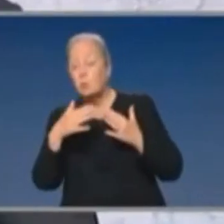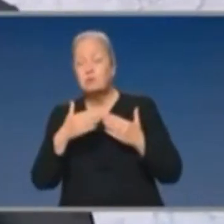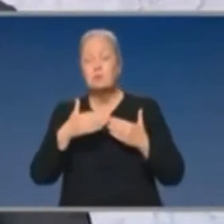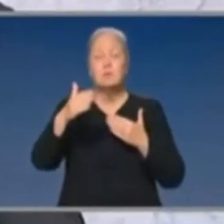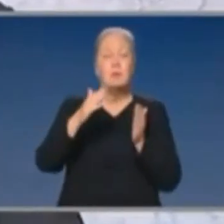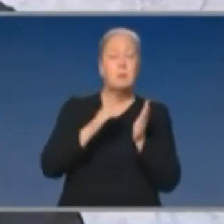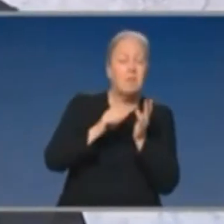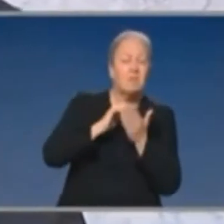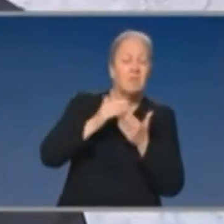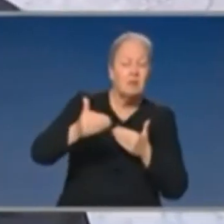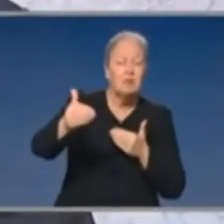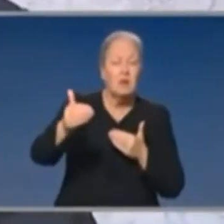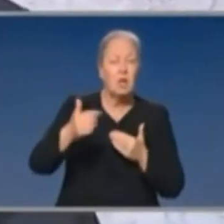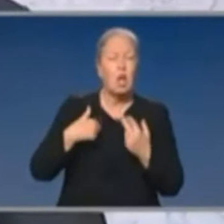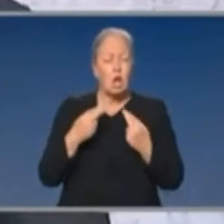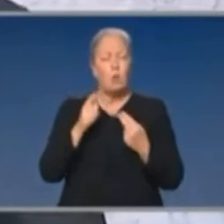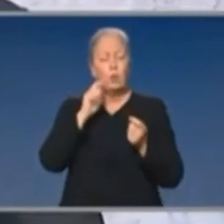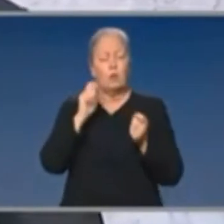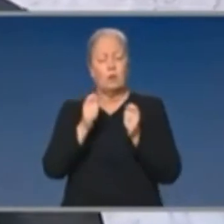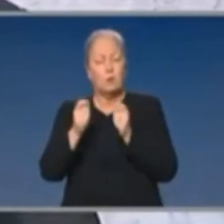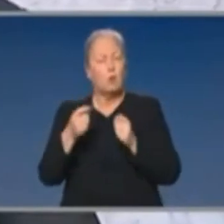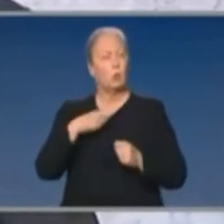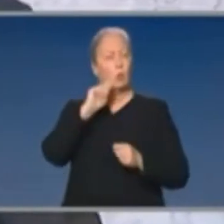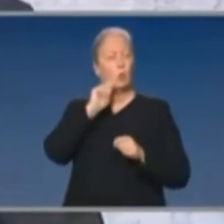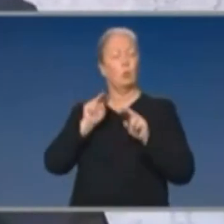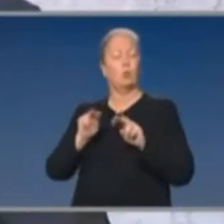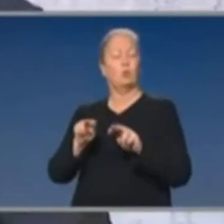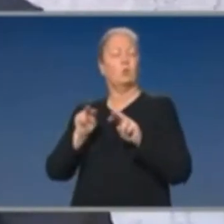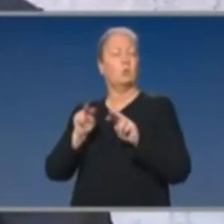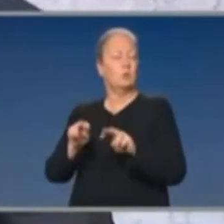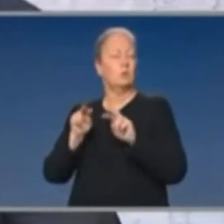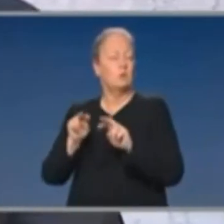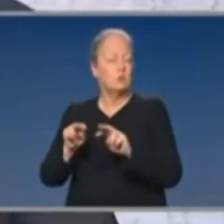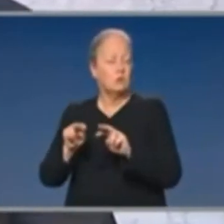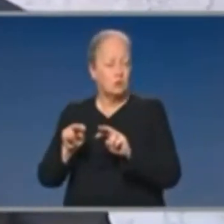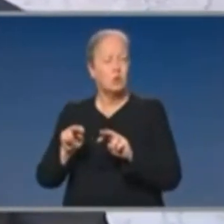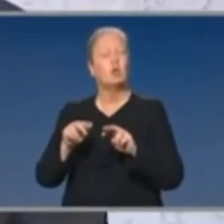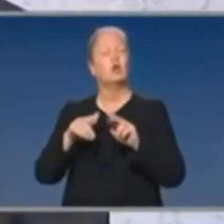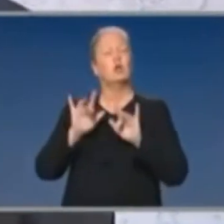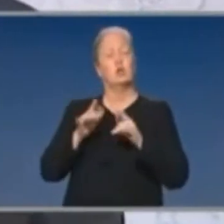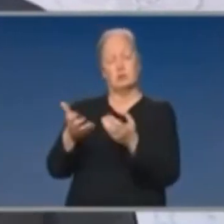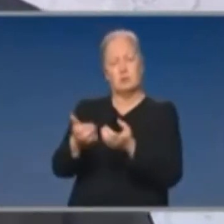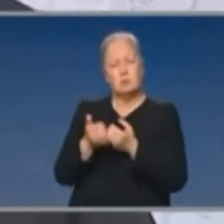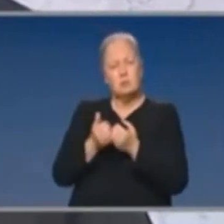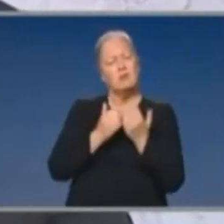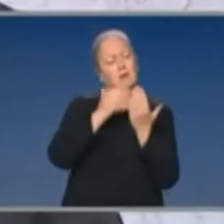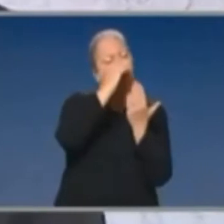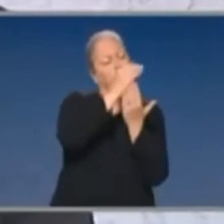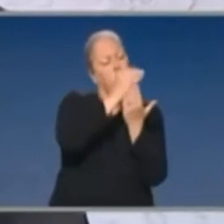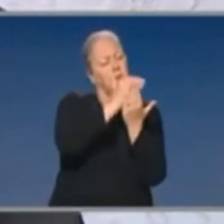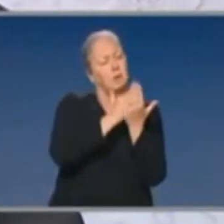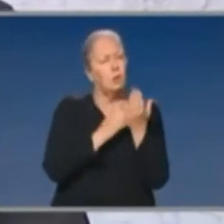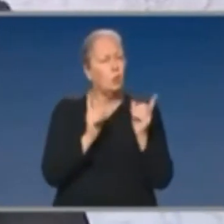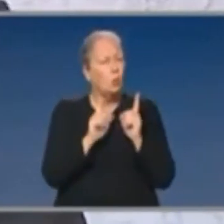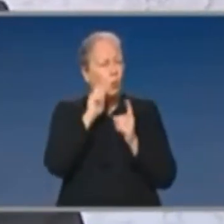We will continue to carefully review this plan. We're yet still to receive the detailed modelling. We've seen the high-level modelling